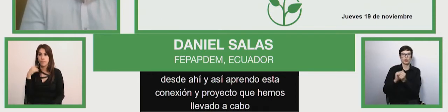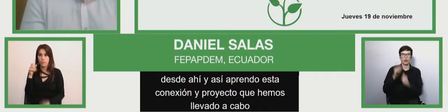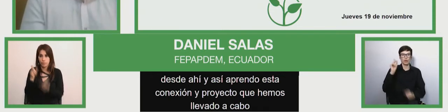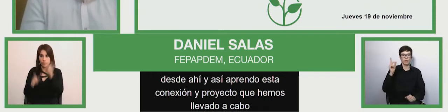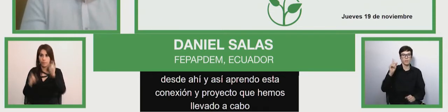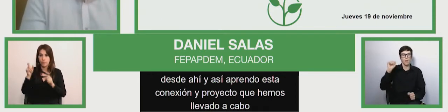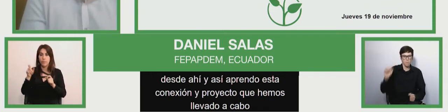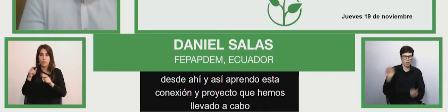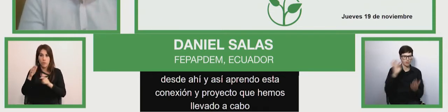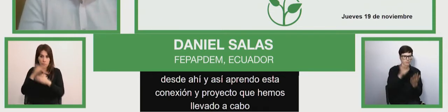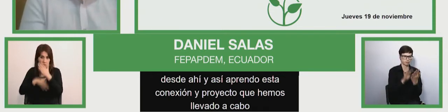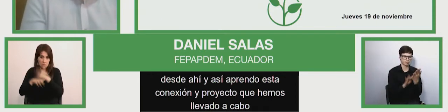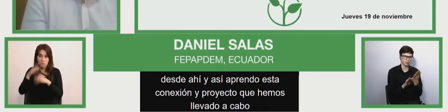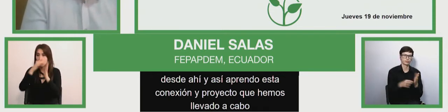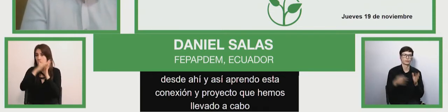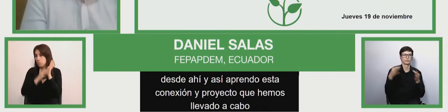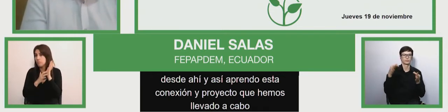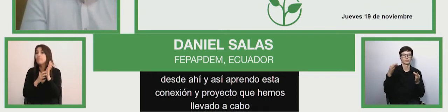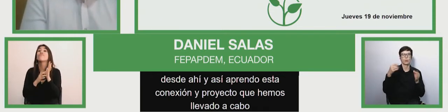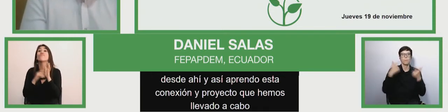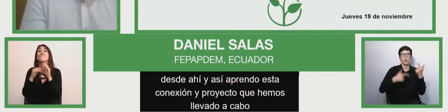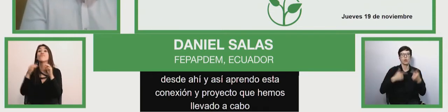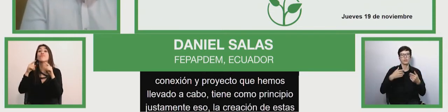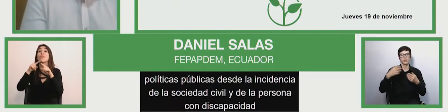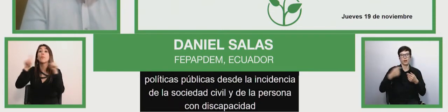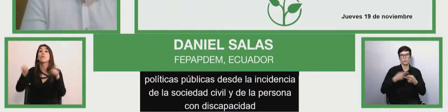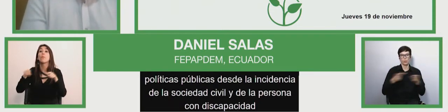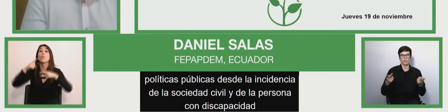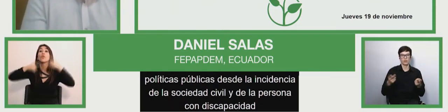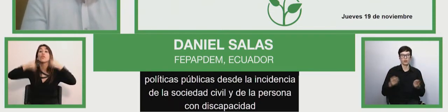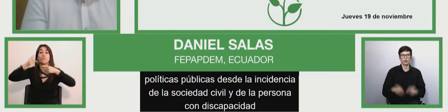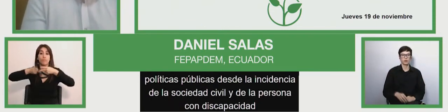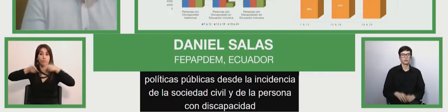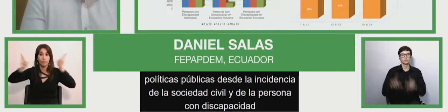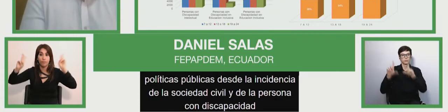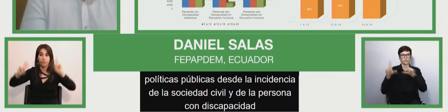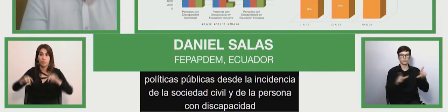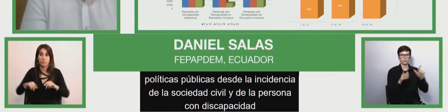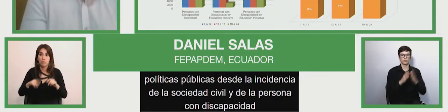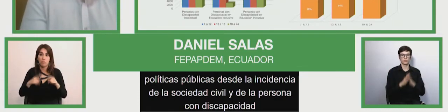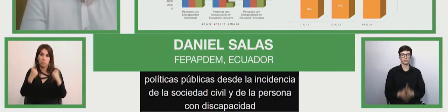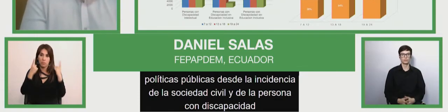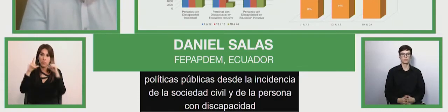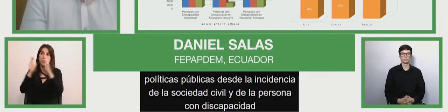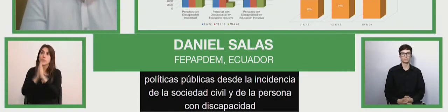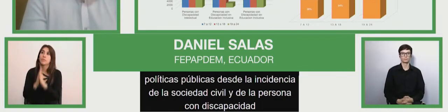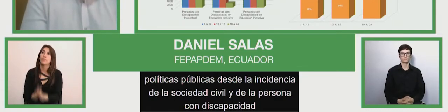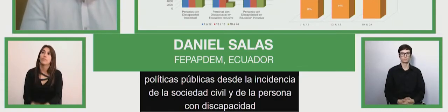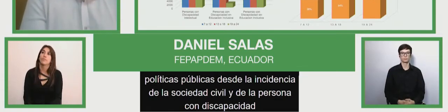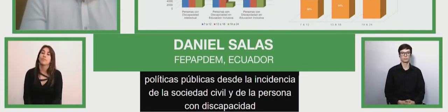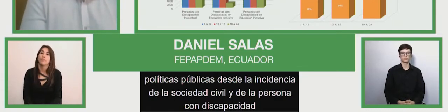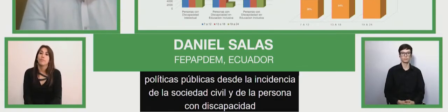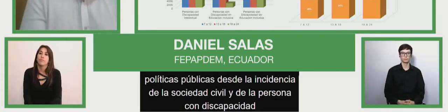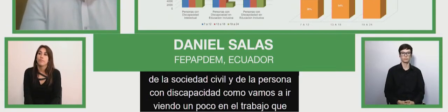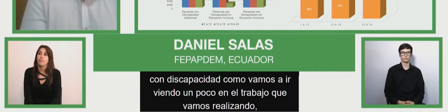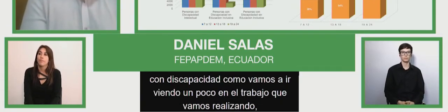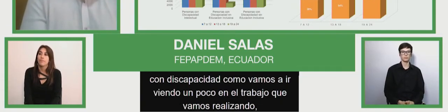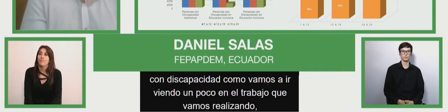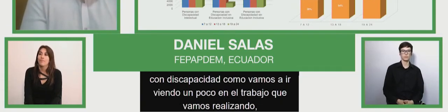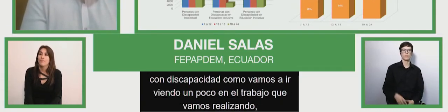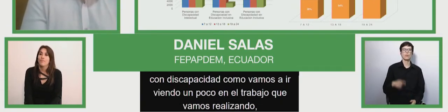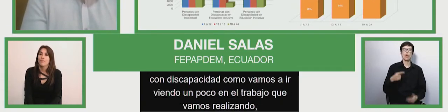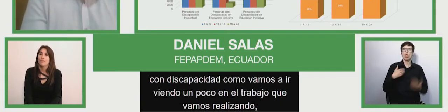is the person who has disabilities help me with moving the slide forward i would like to move